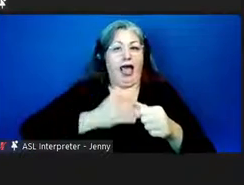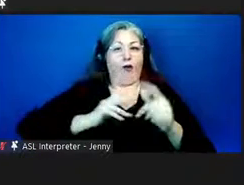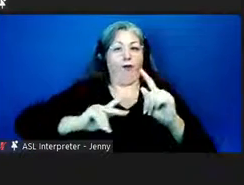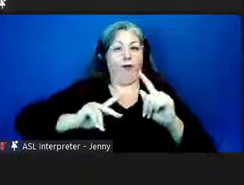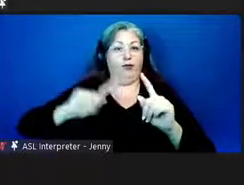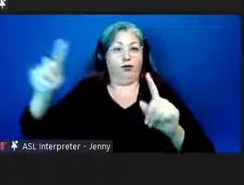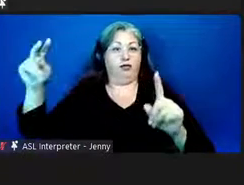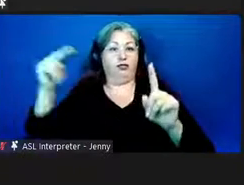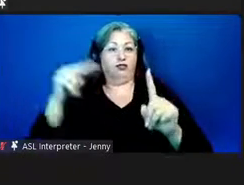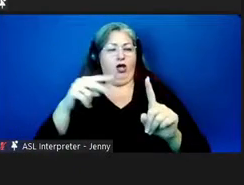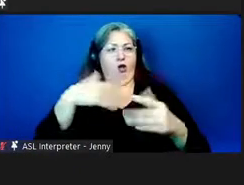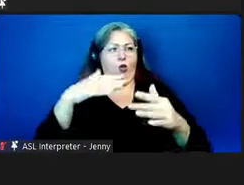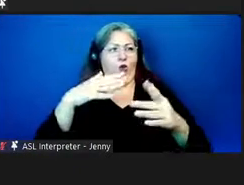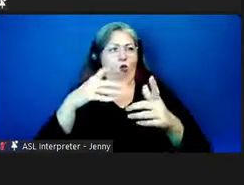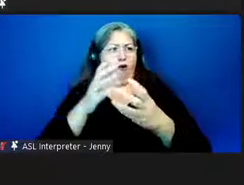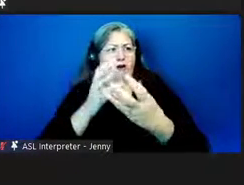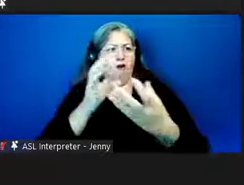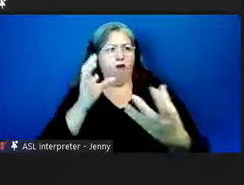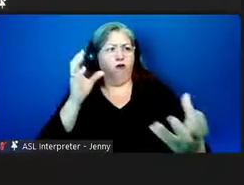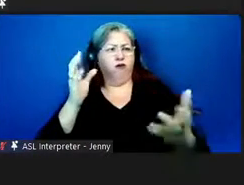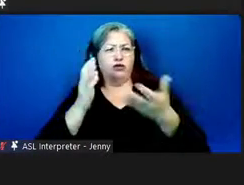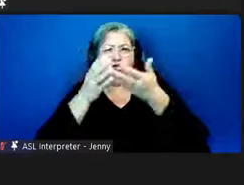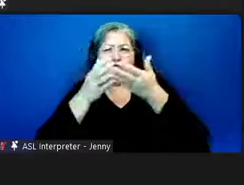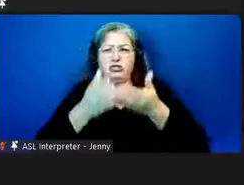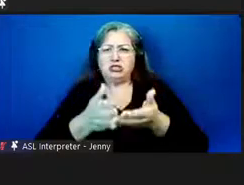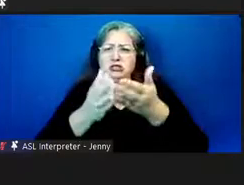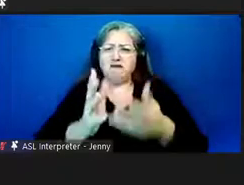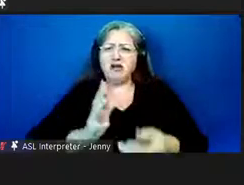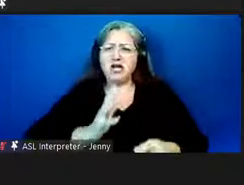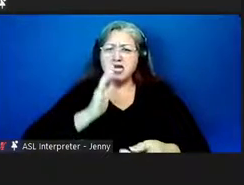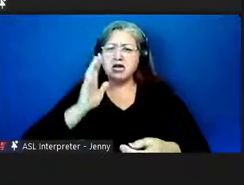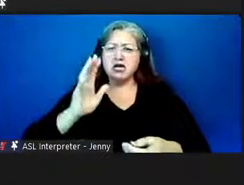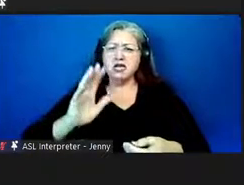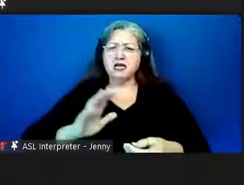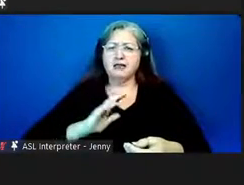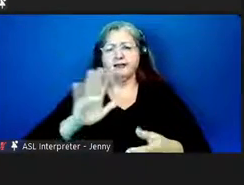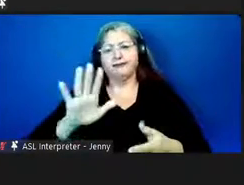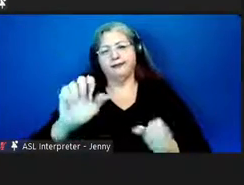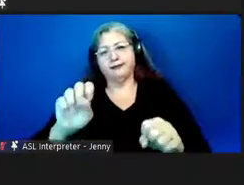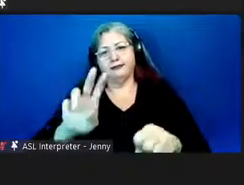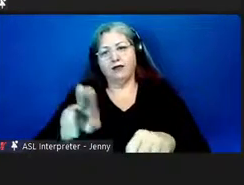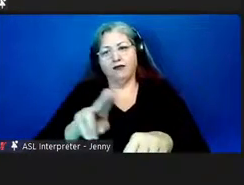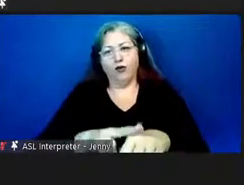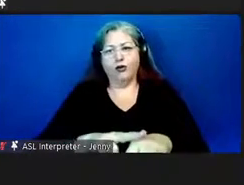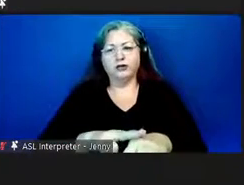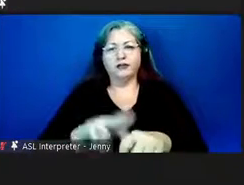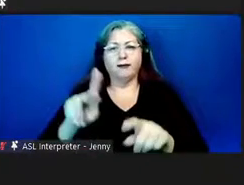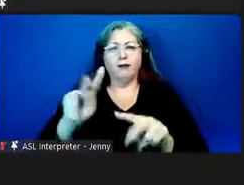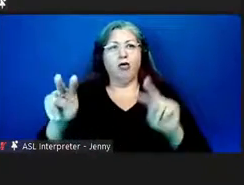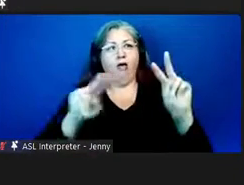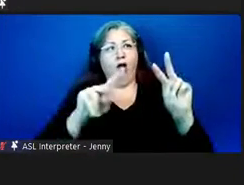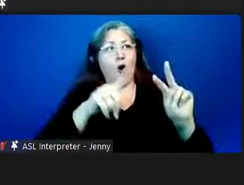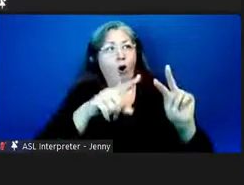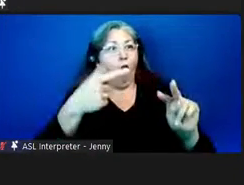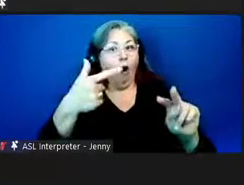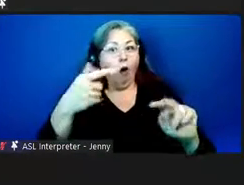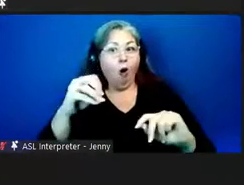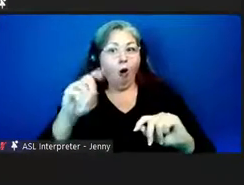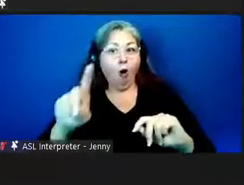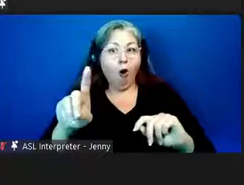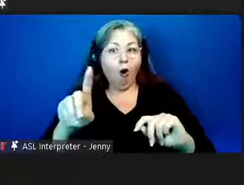this craft the ship uh of course he was thought of as a god because of these